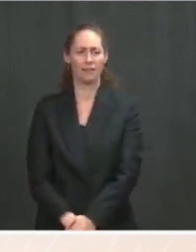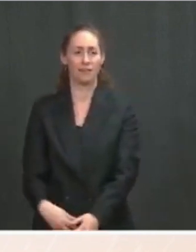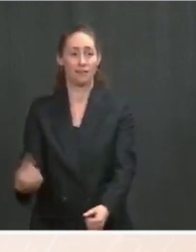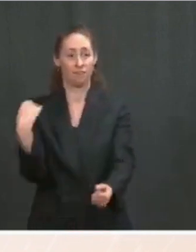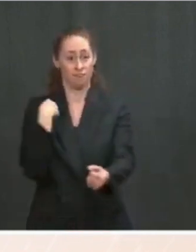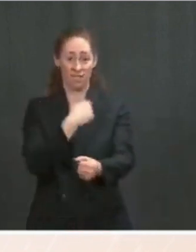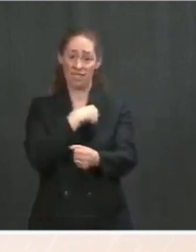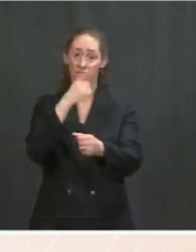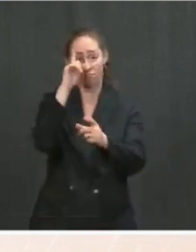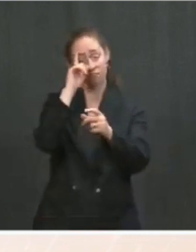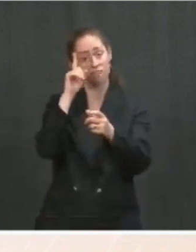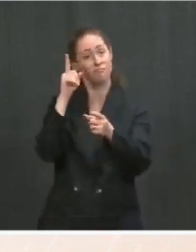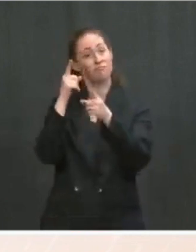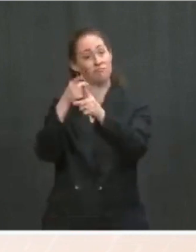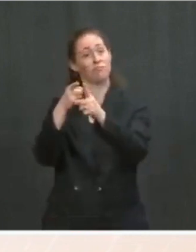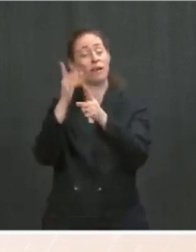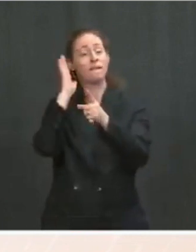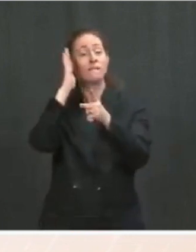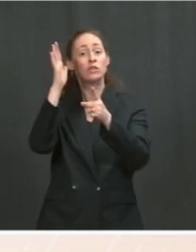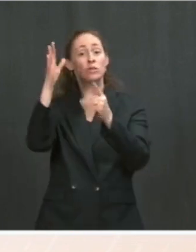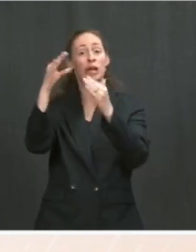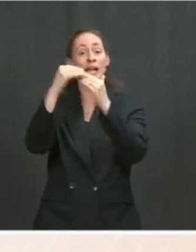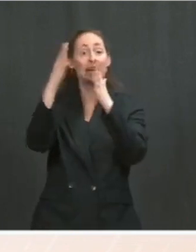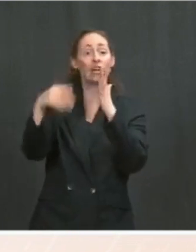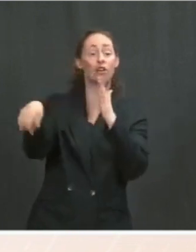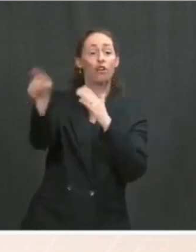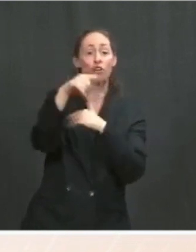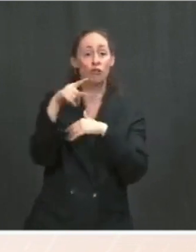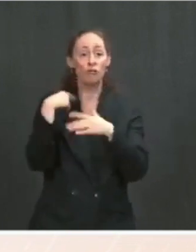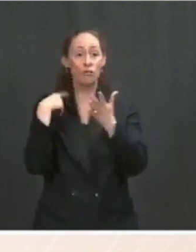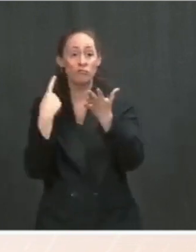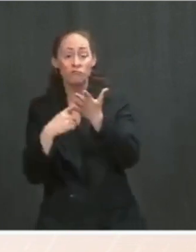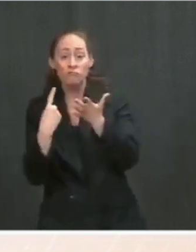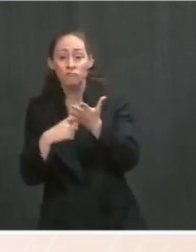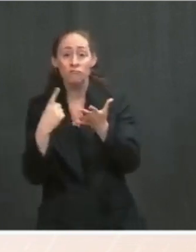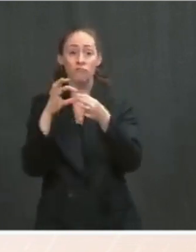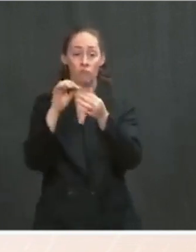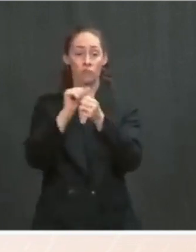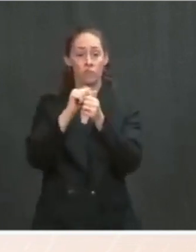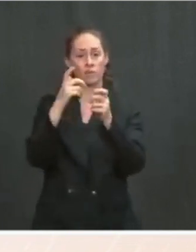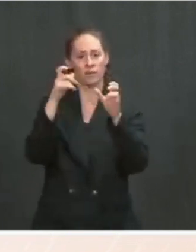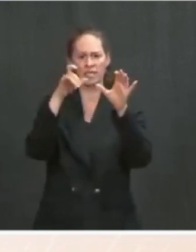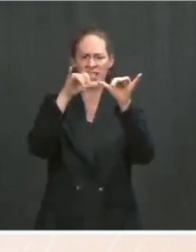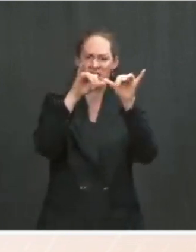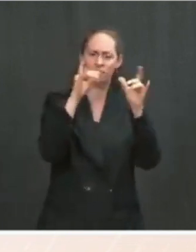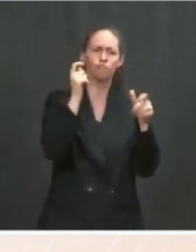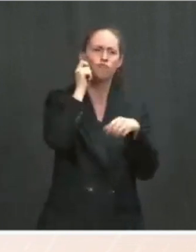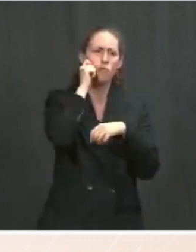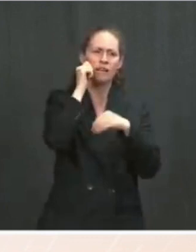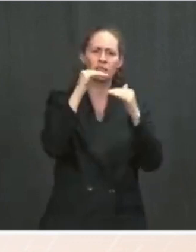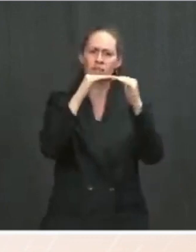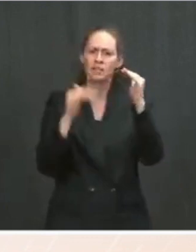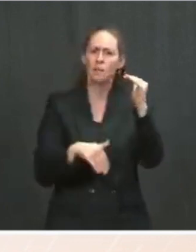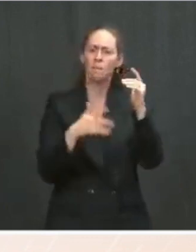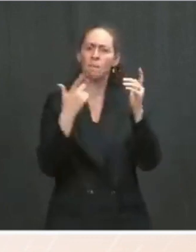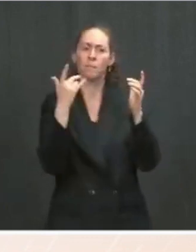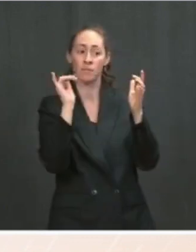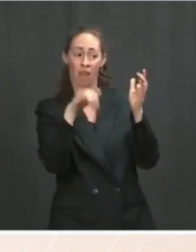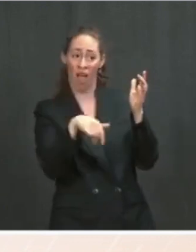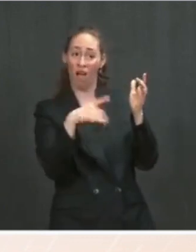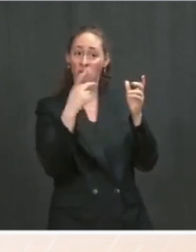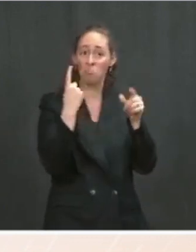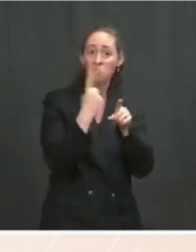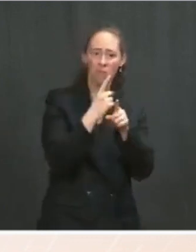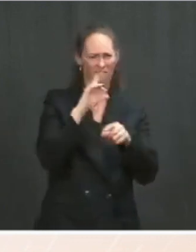systemic racism is indoctrination. That's actually responsible. But I would say if he's trying to raise money for something, then our view